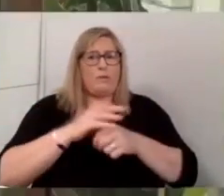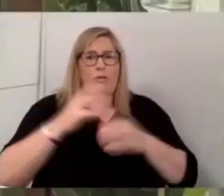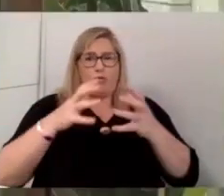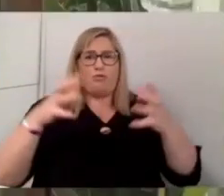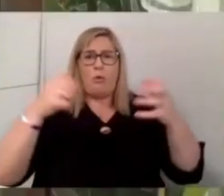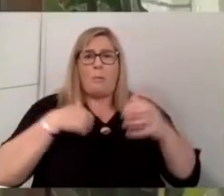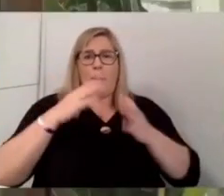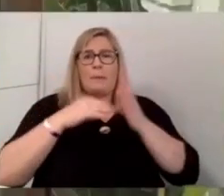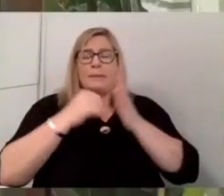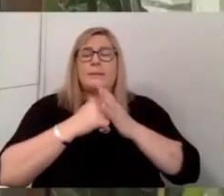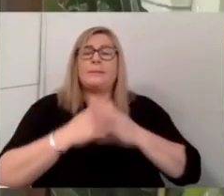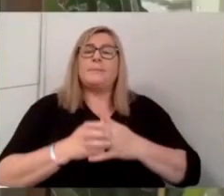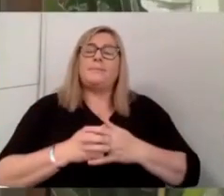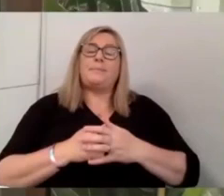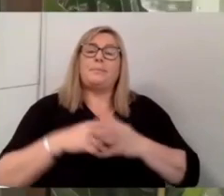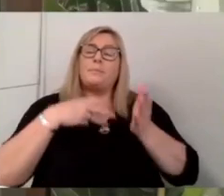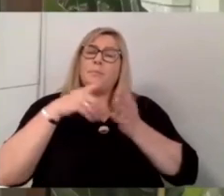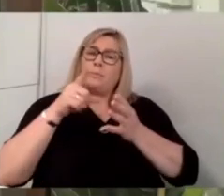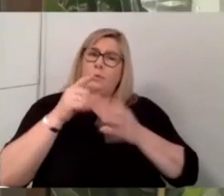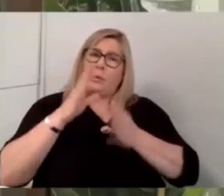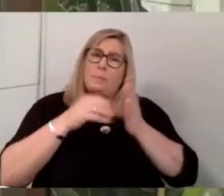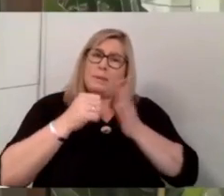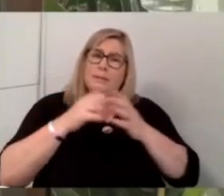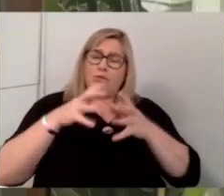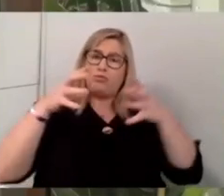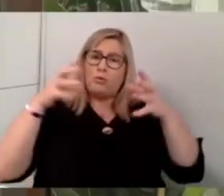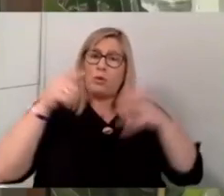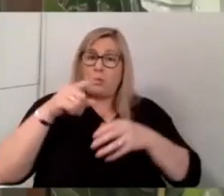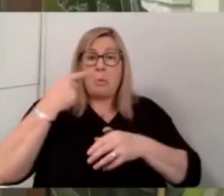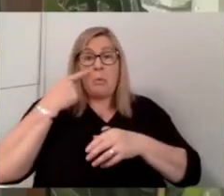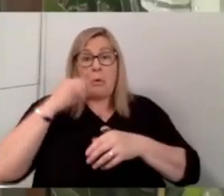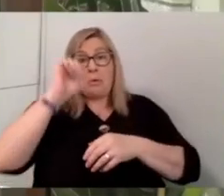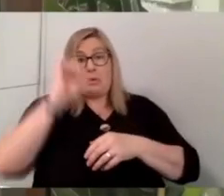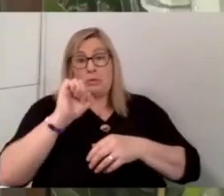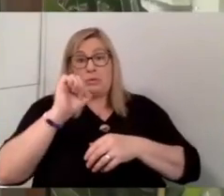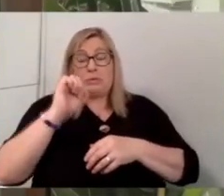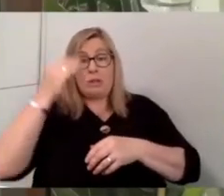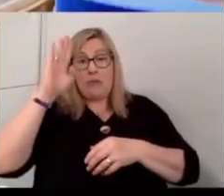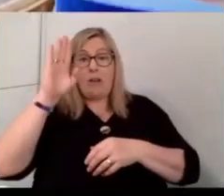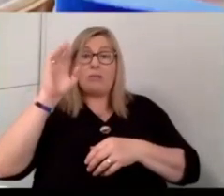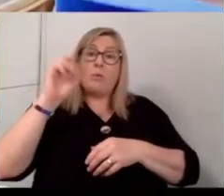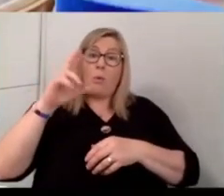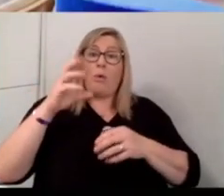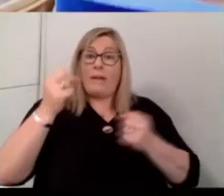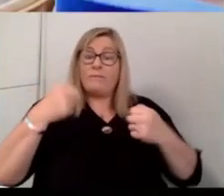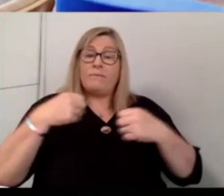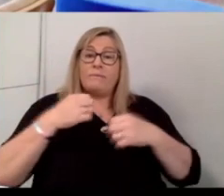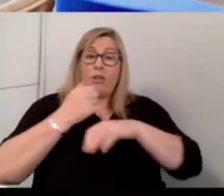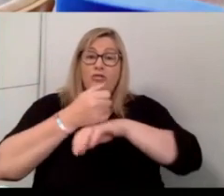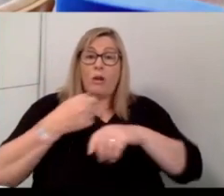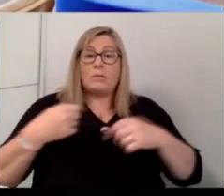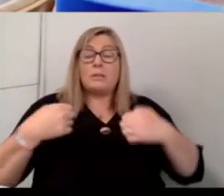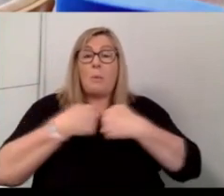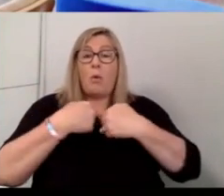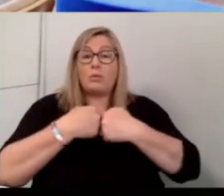And as you grew your business, did you look south at all, or is there a cross-border aspect to your business? So there